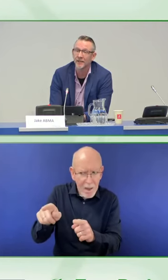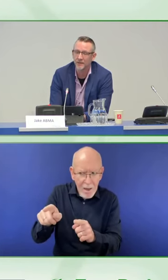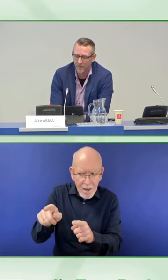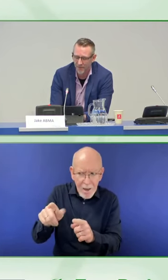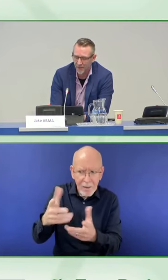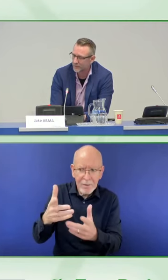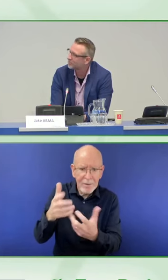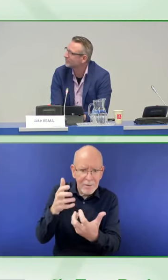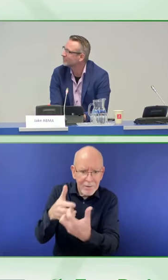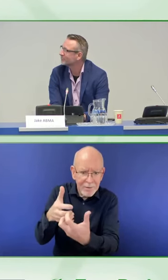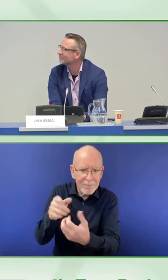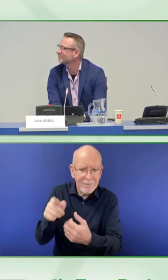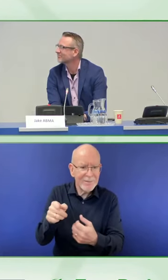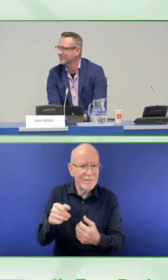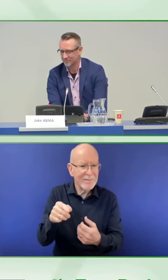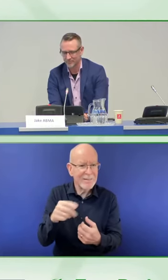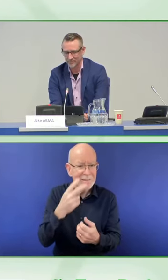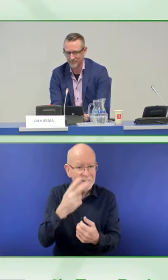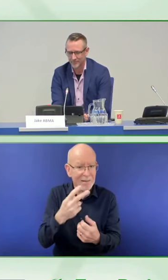even higher. Thank you.